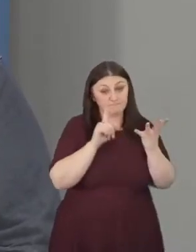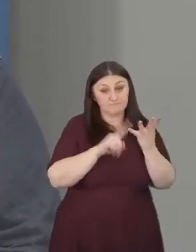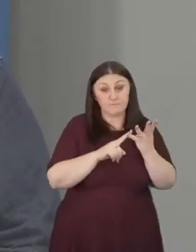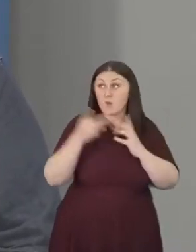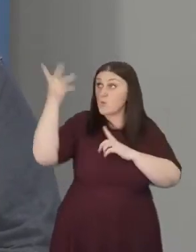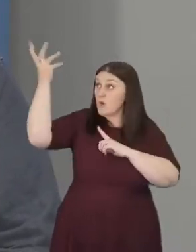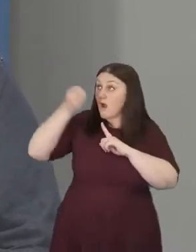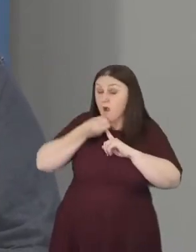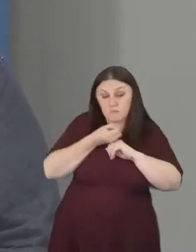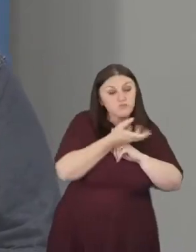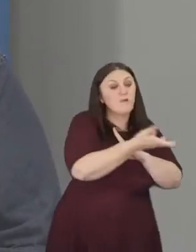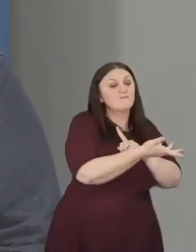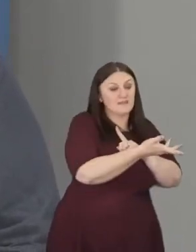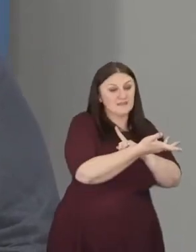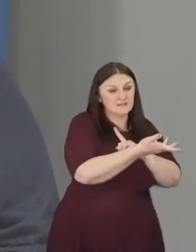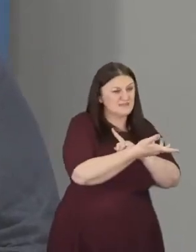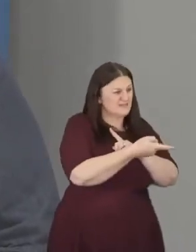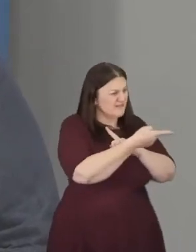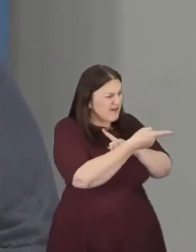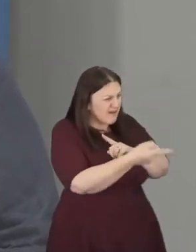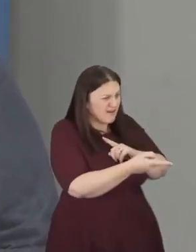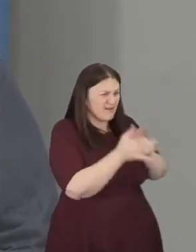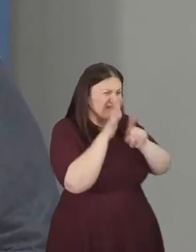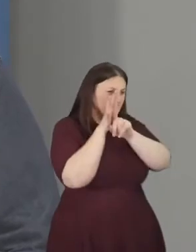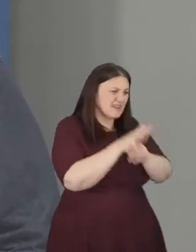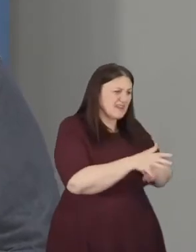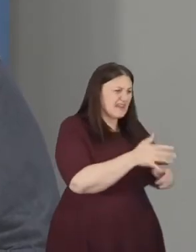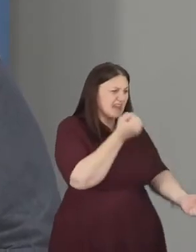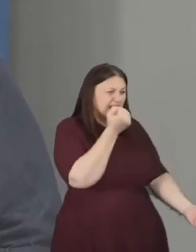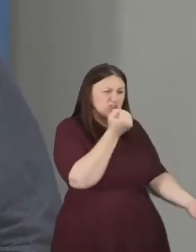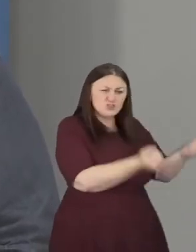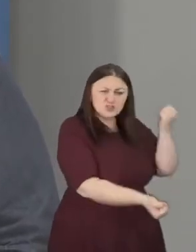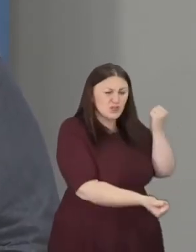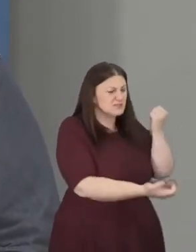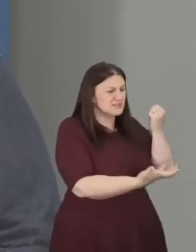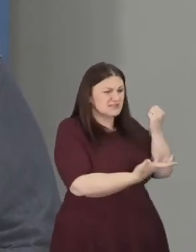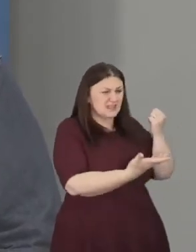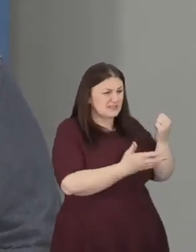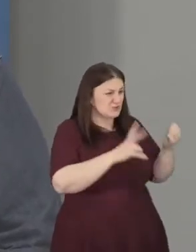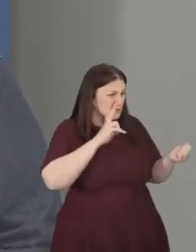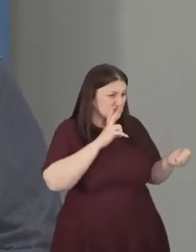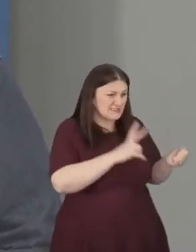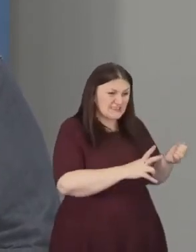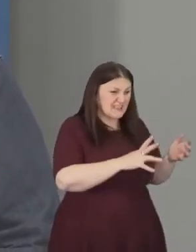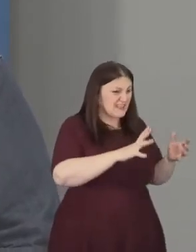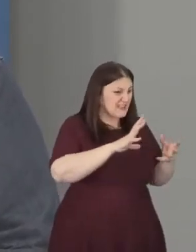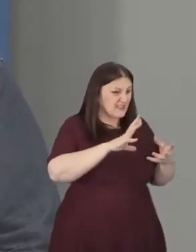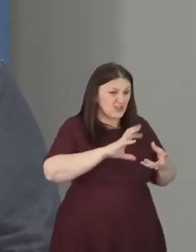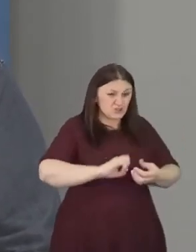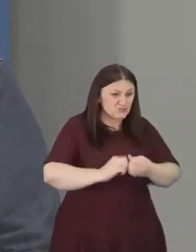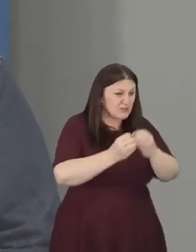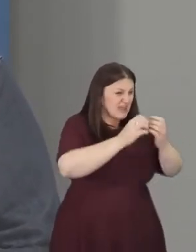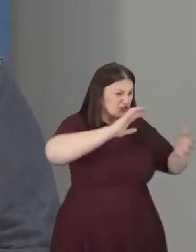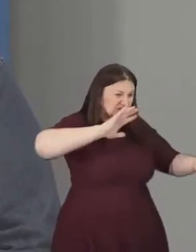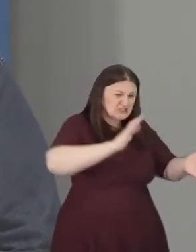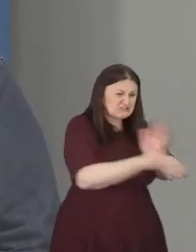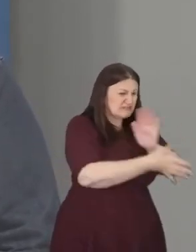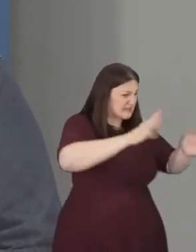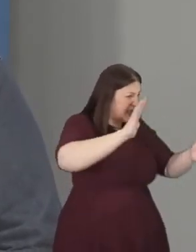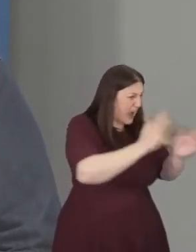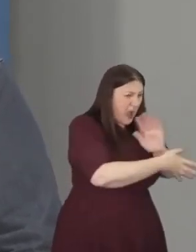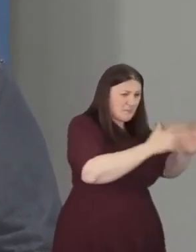We need to stand up against the injustice that sees creation being damaged and continually